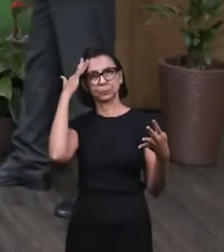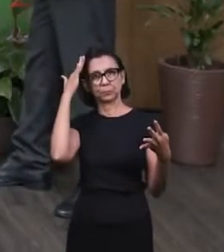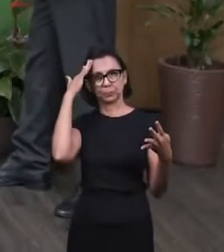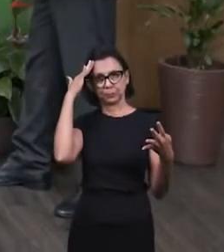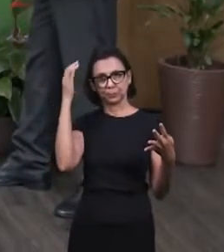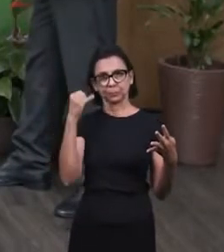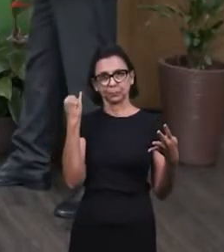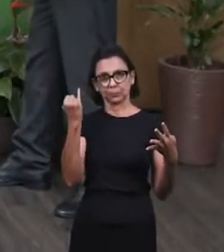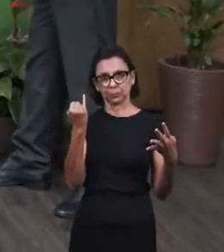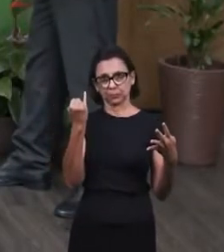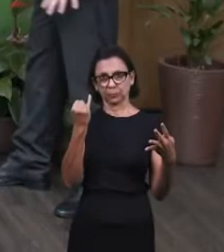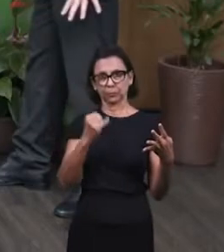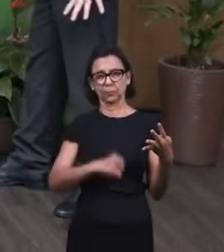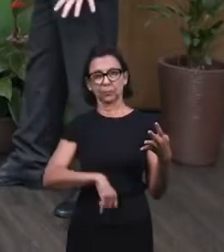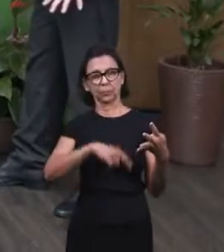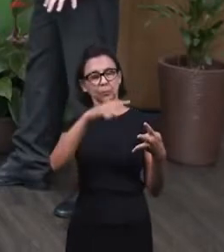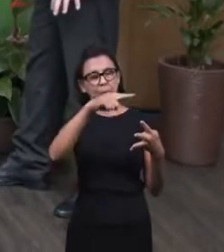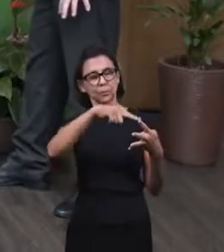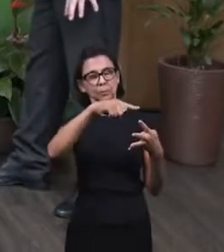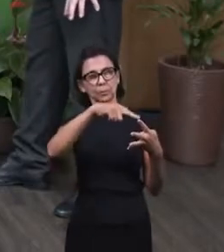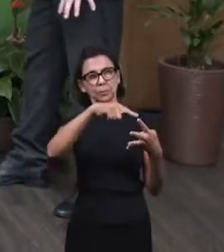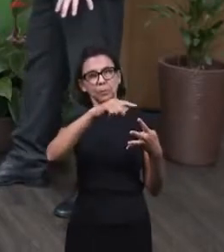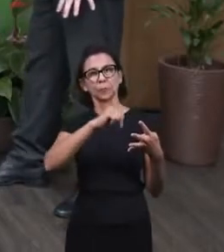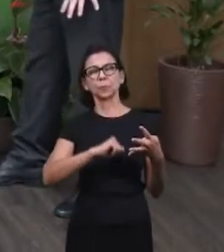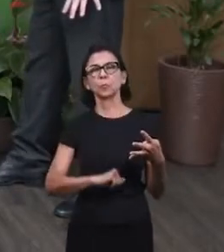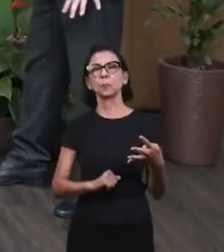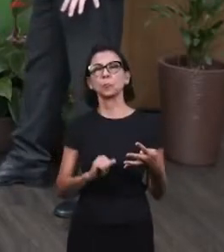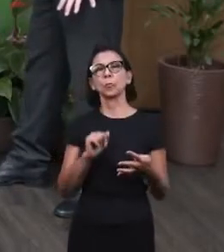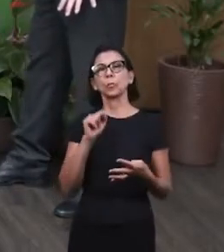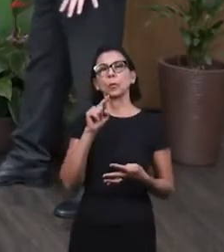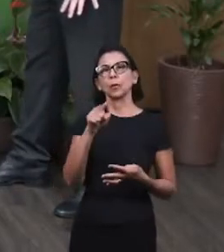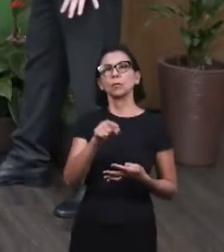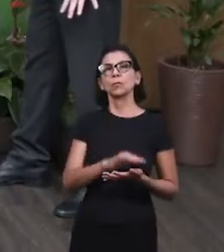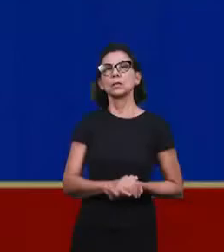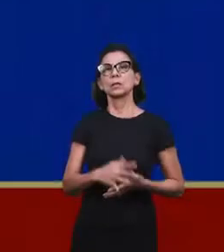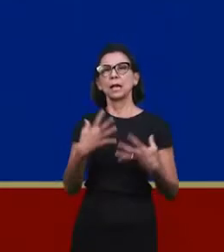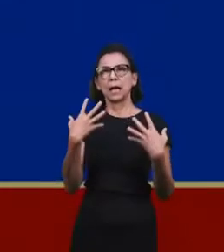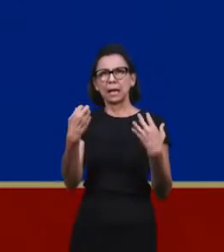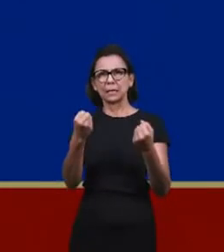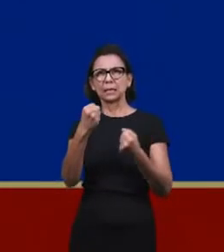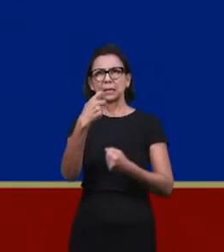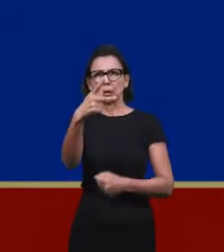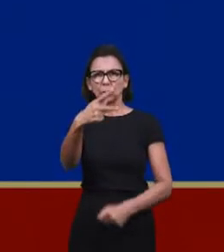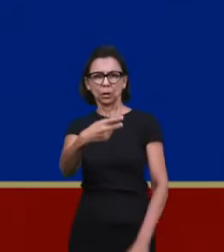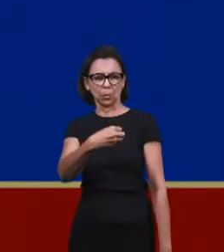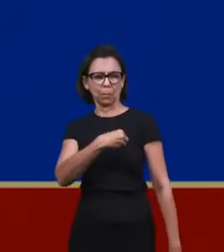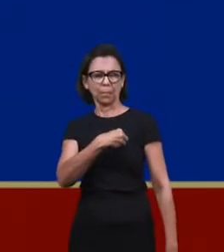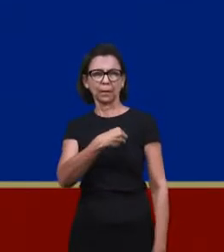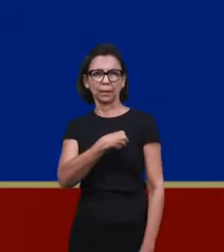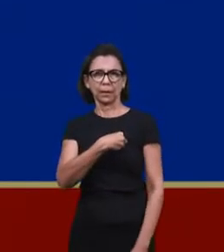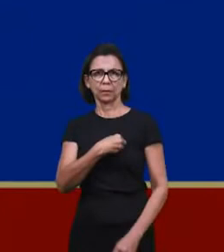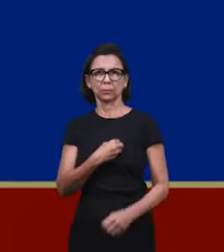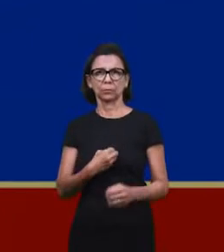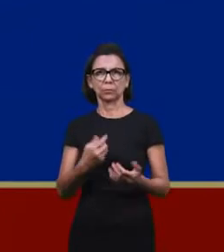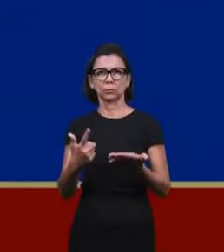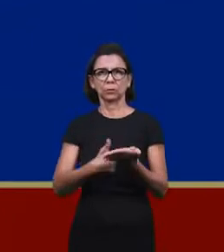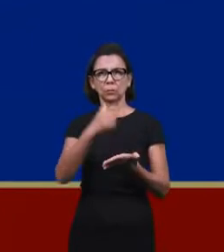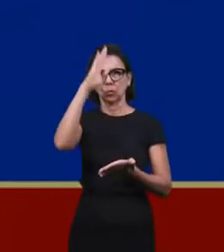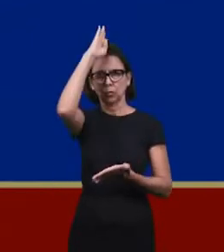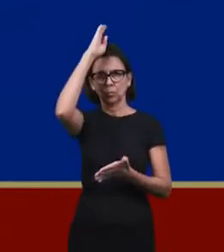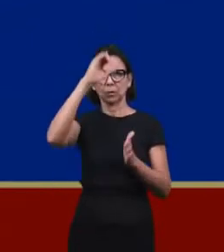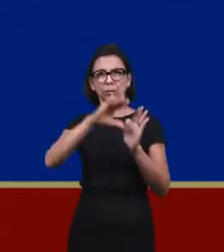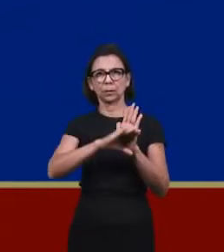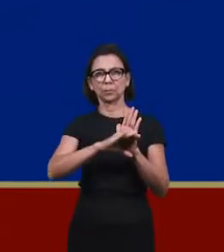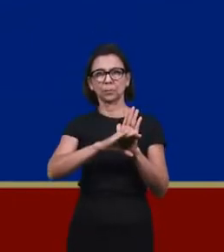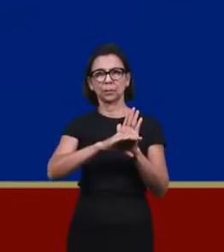sought. the first point that we see, recognize that you are a sinner. This is in Romans chapter 3